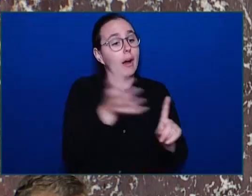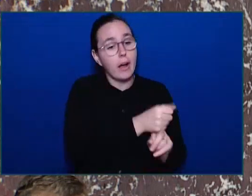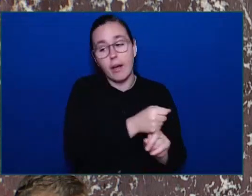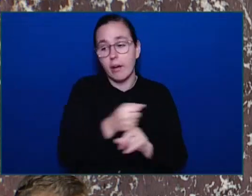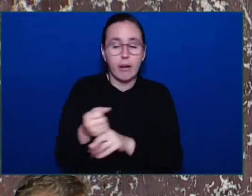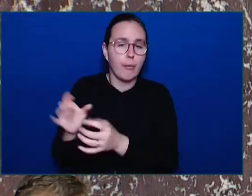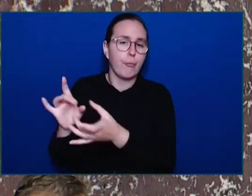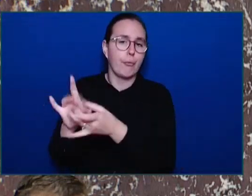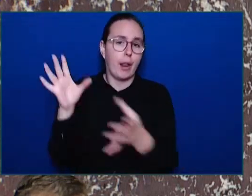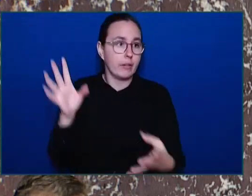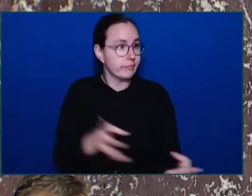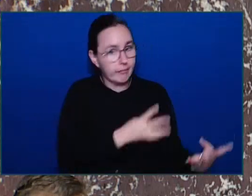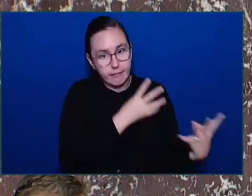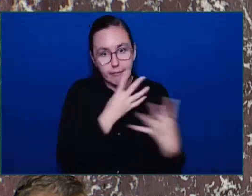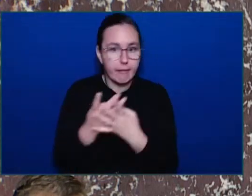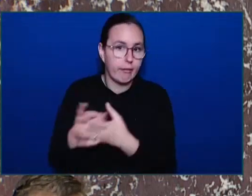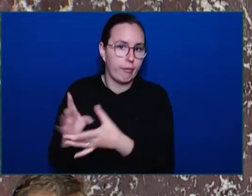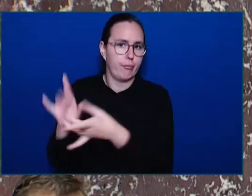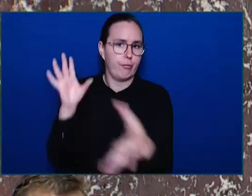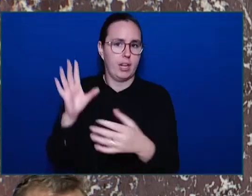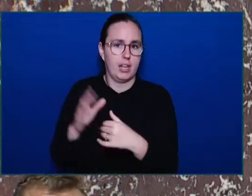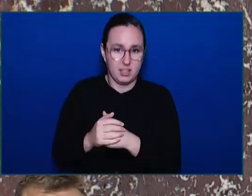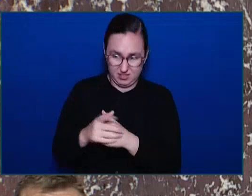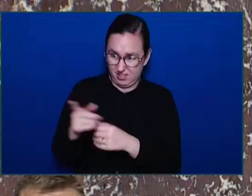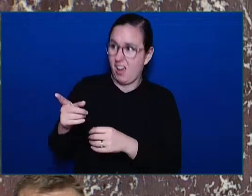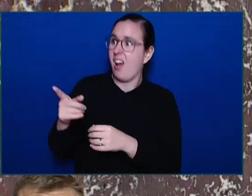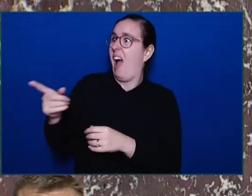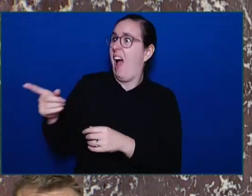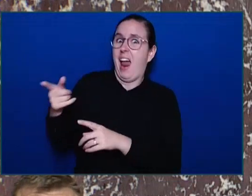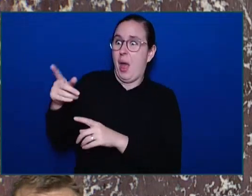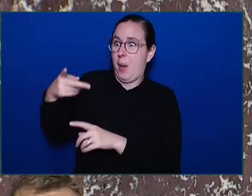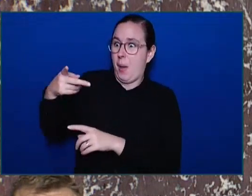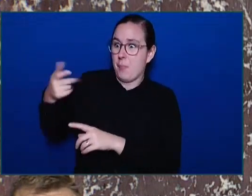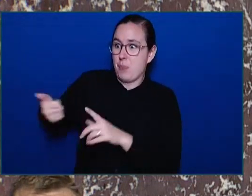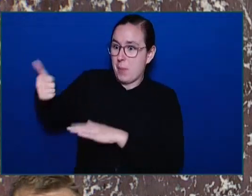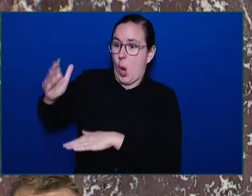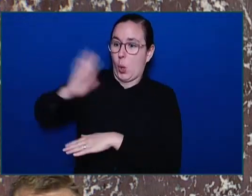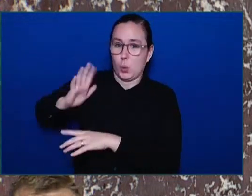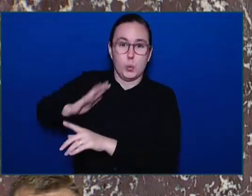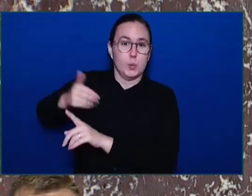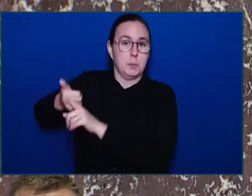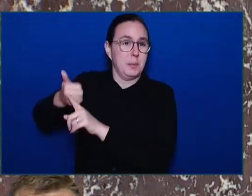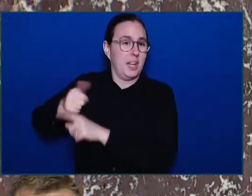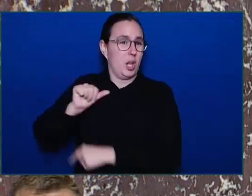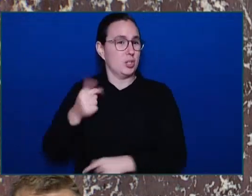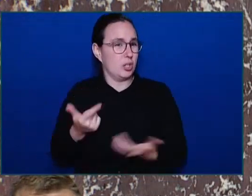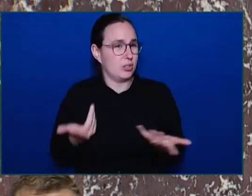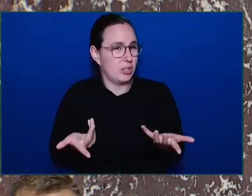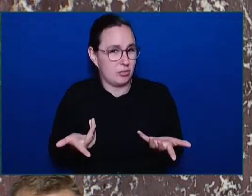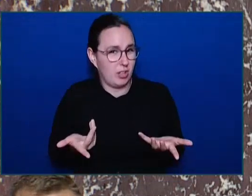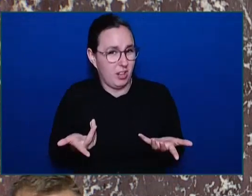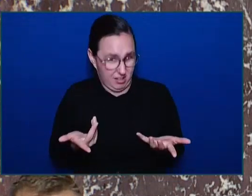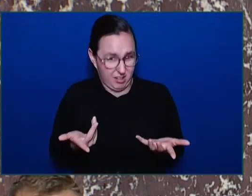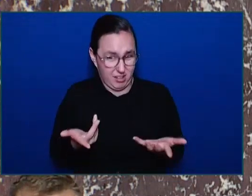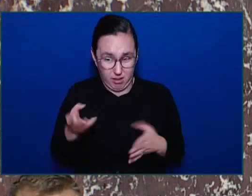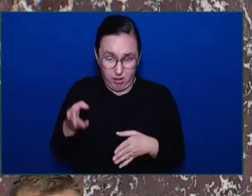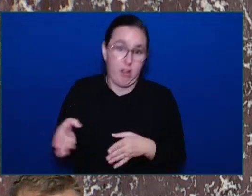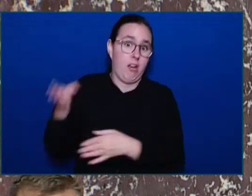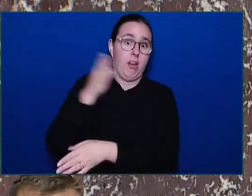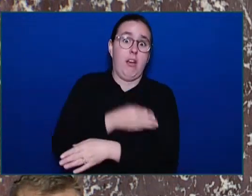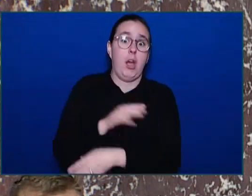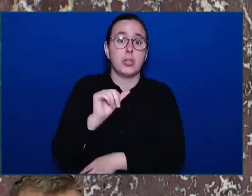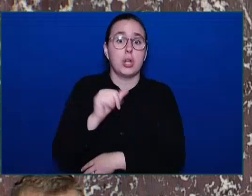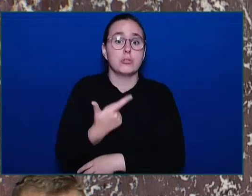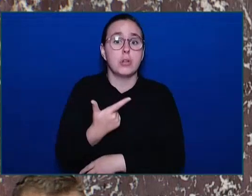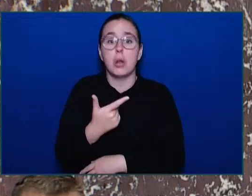Premier. But we don't hear. Apparently, this Attorney General is not allowed to answer. House Leader won't let her get up and actually answer his